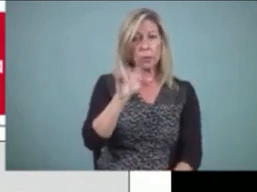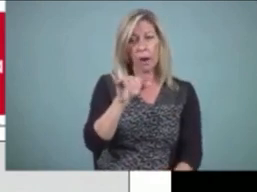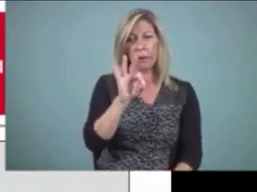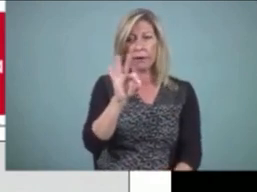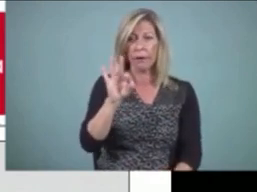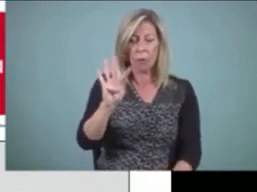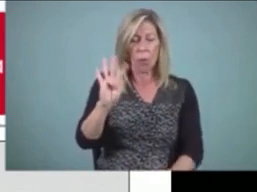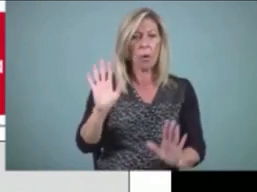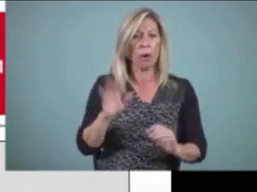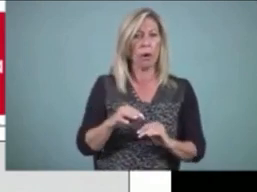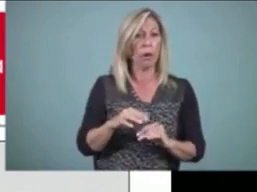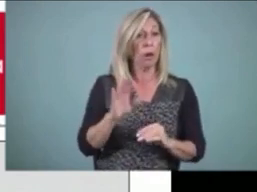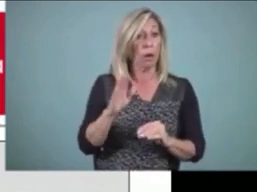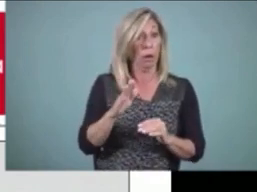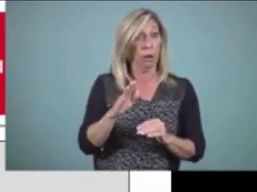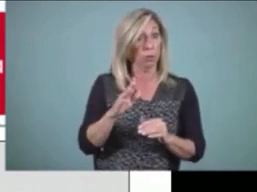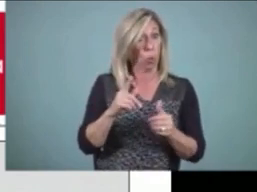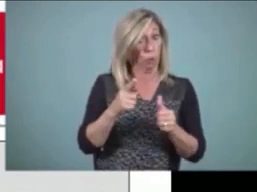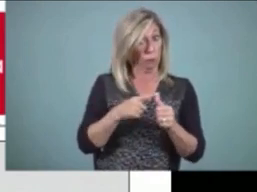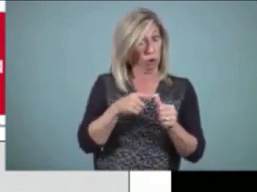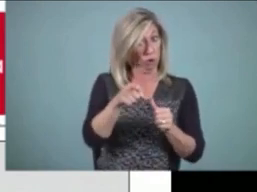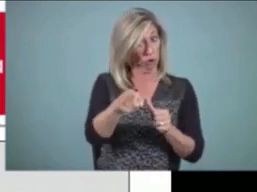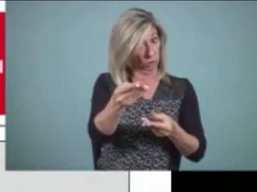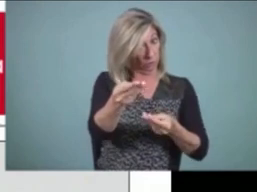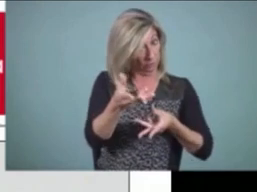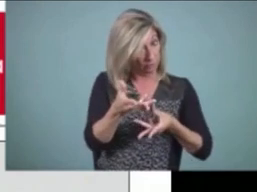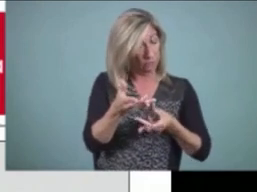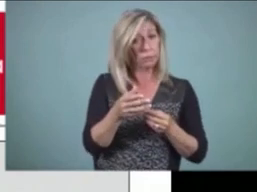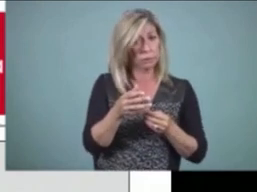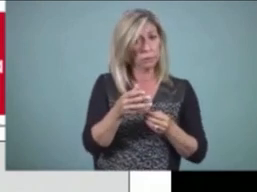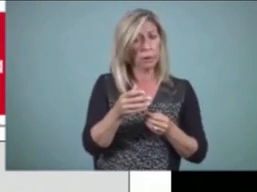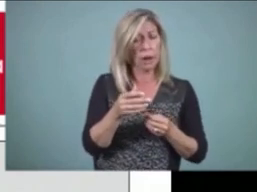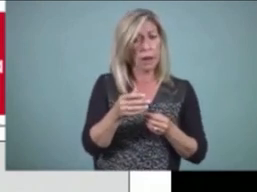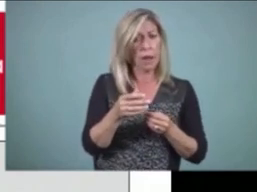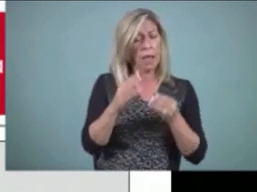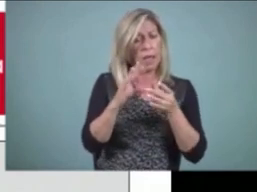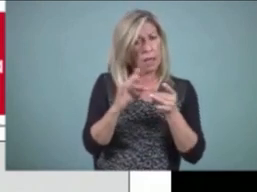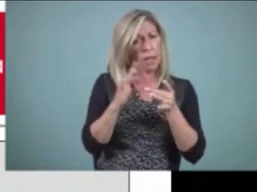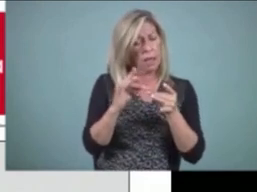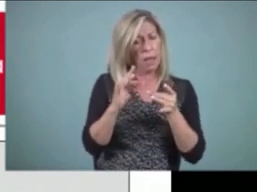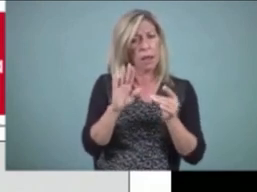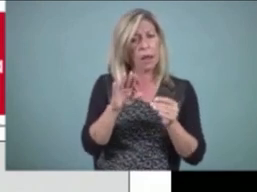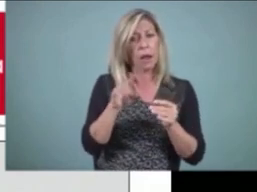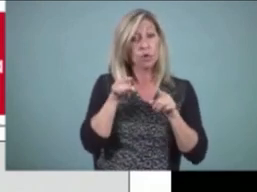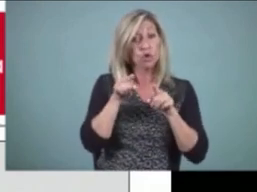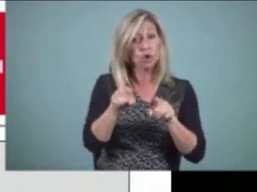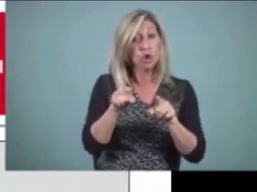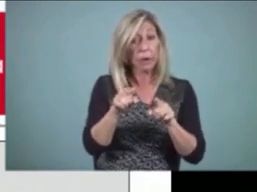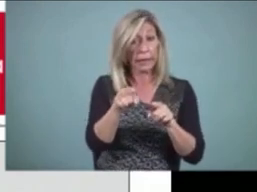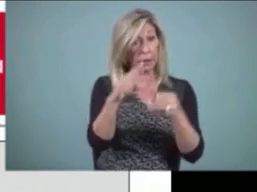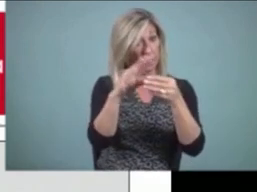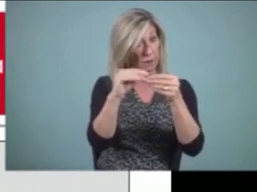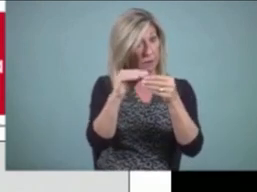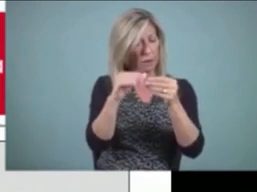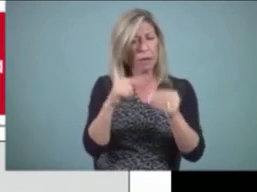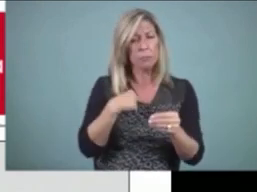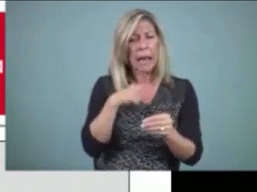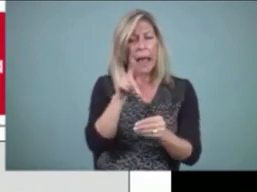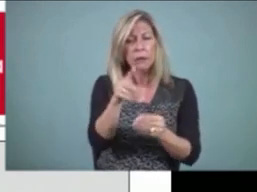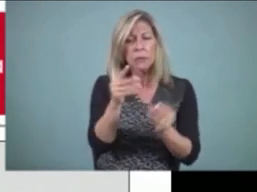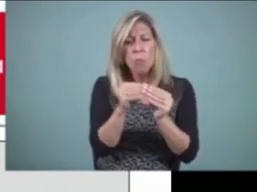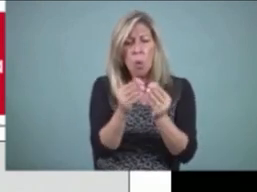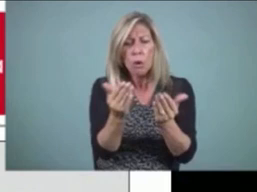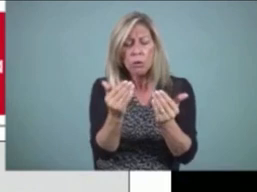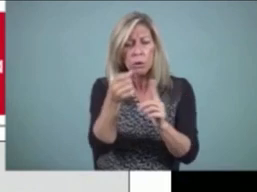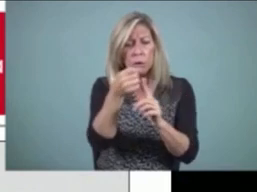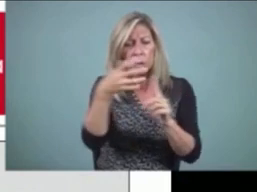was about, in the conferencing, I asked her to expand on the information. Why was dad angry? What happened